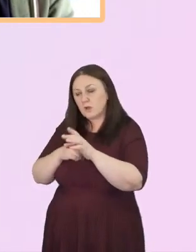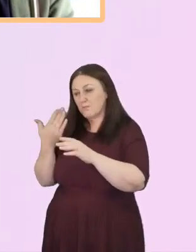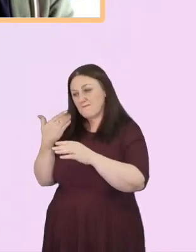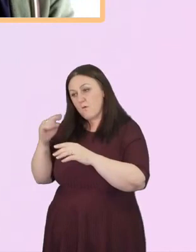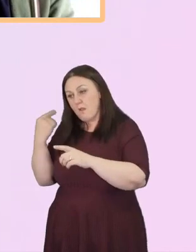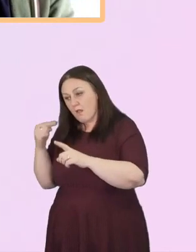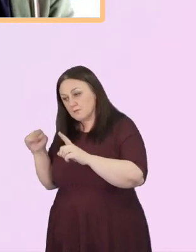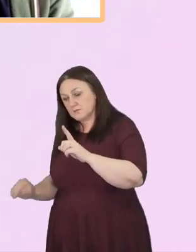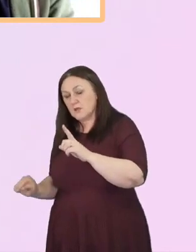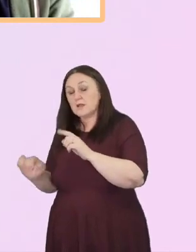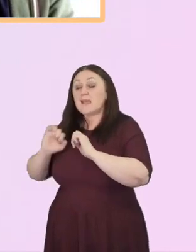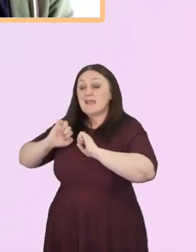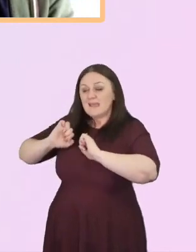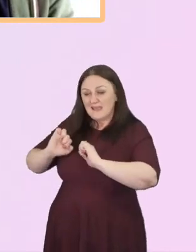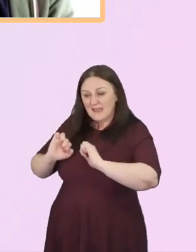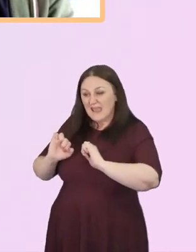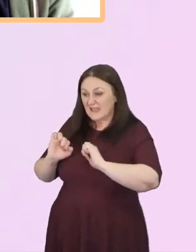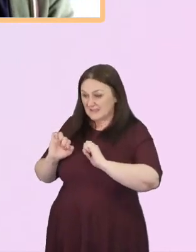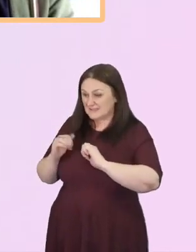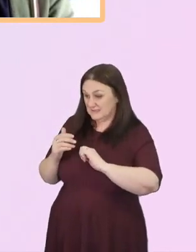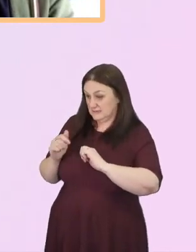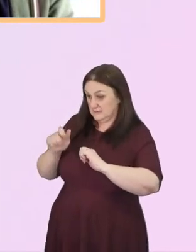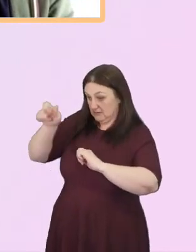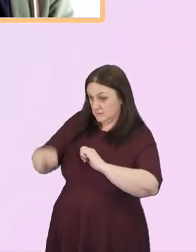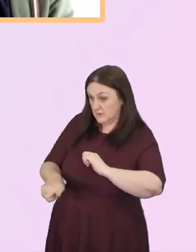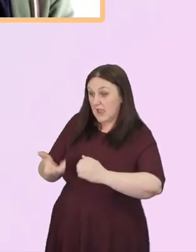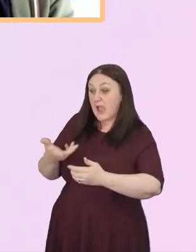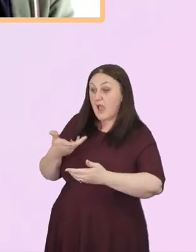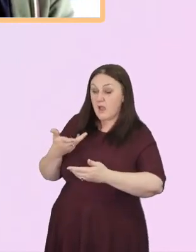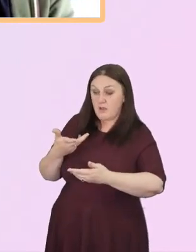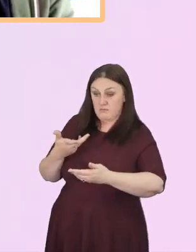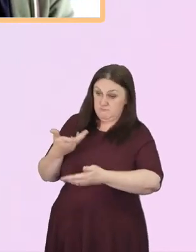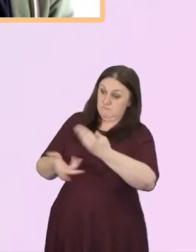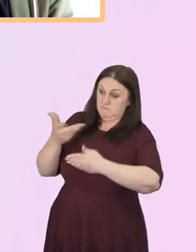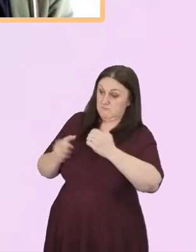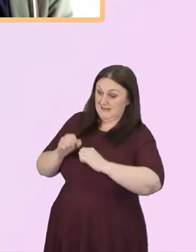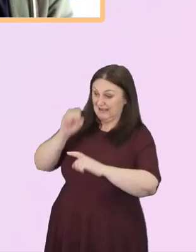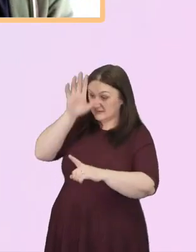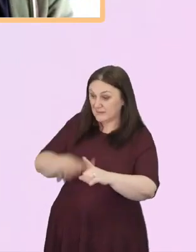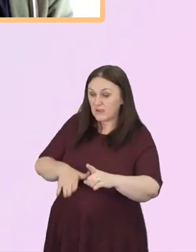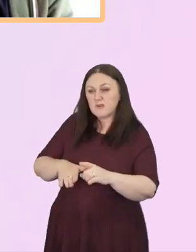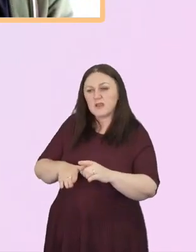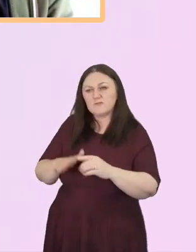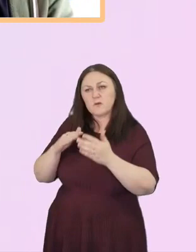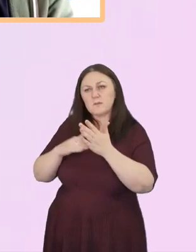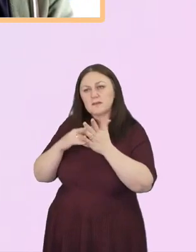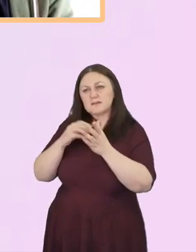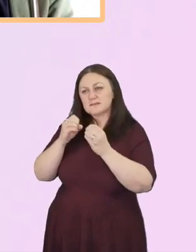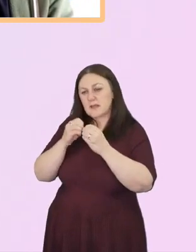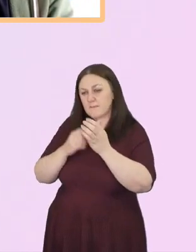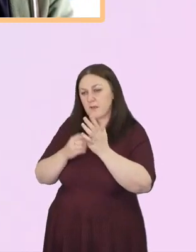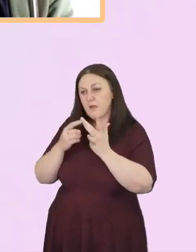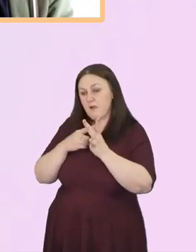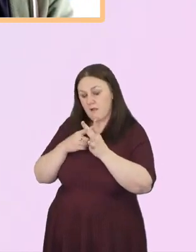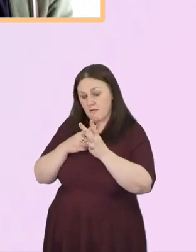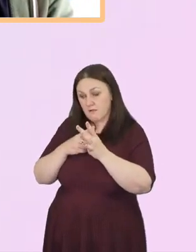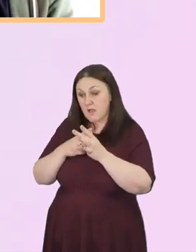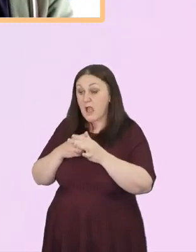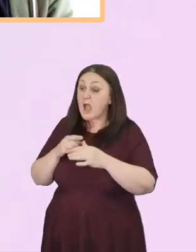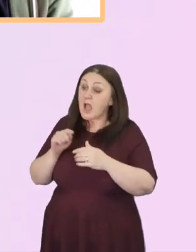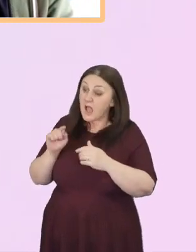experiences as a Zambian, that in one sense, even within Zambia,